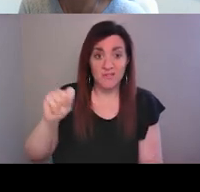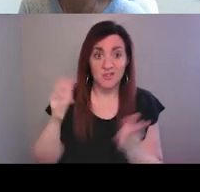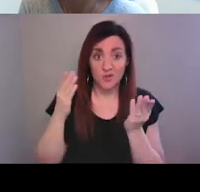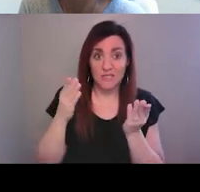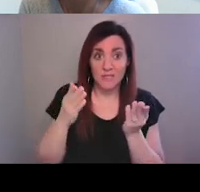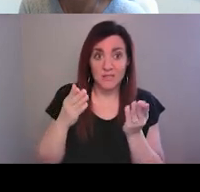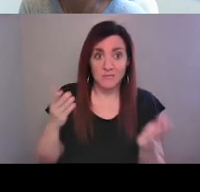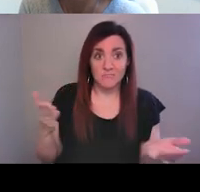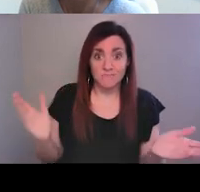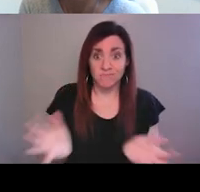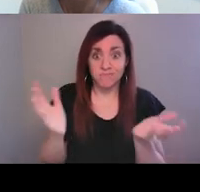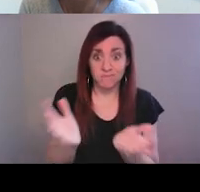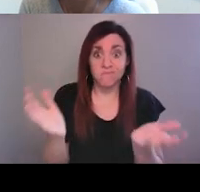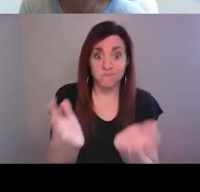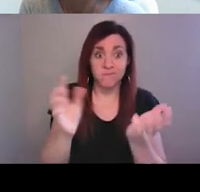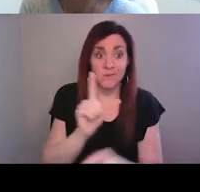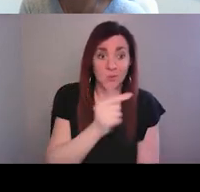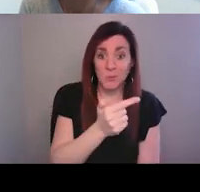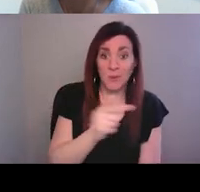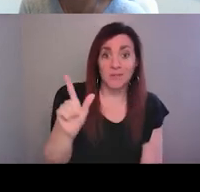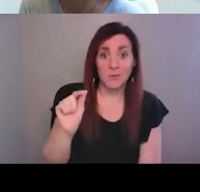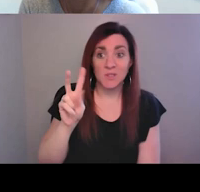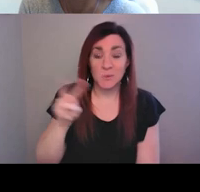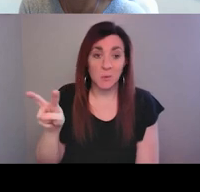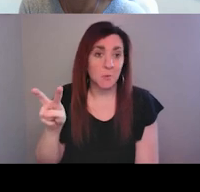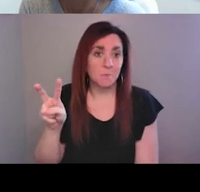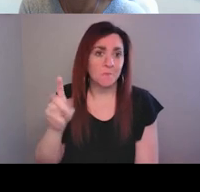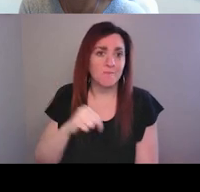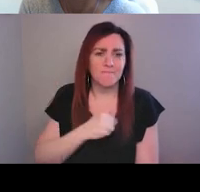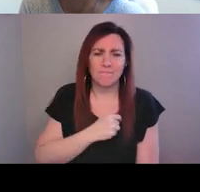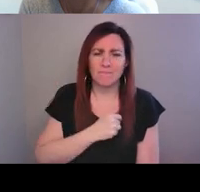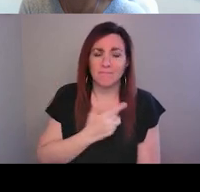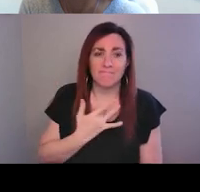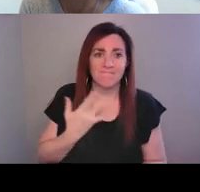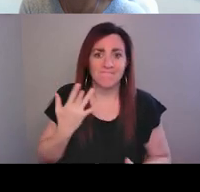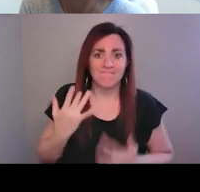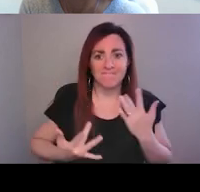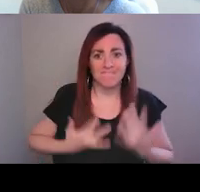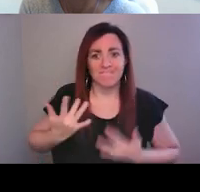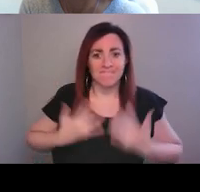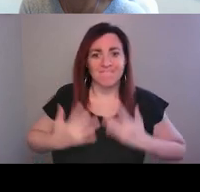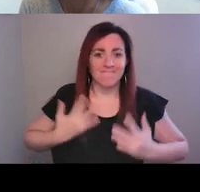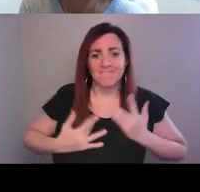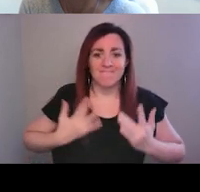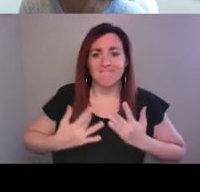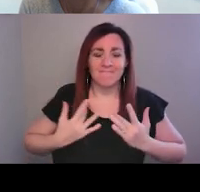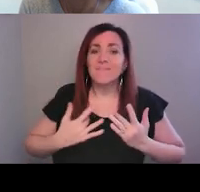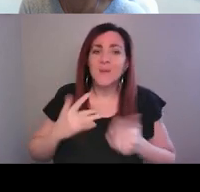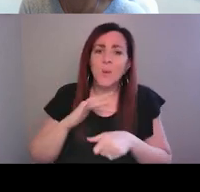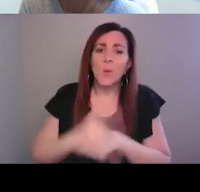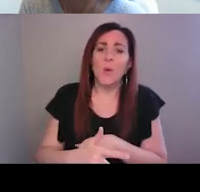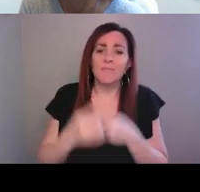in 2021, 2022. So we're very, very excited about that. We've had some really early